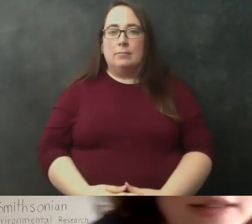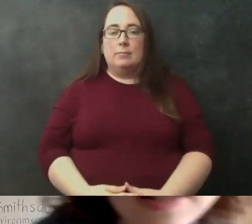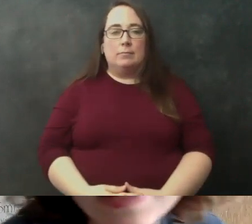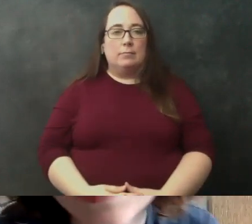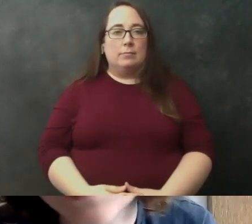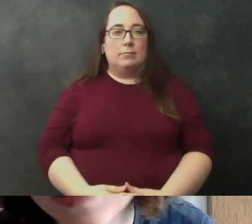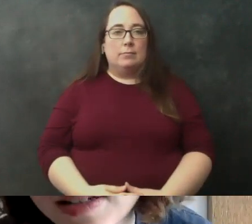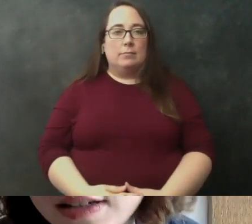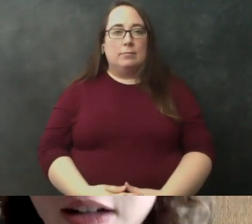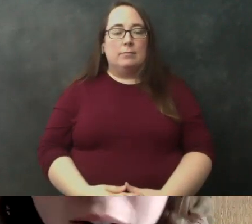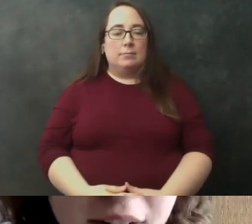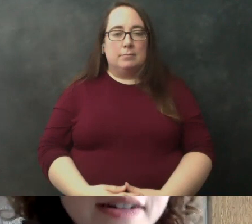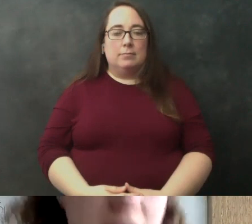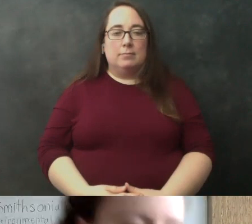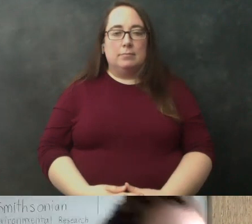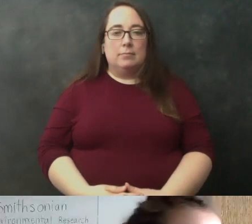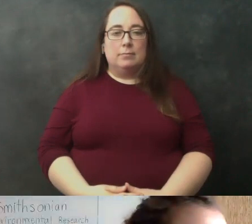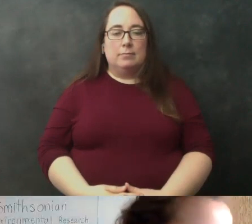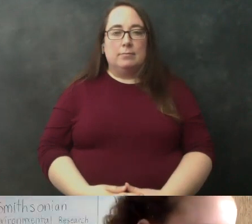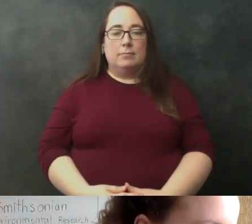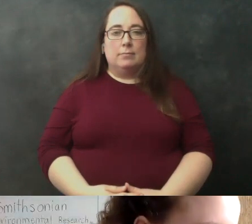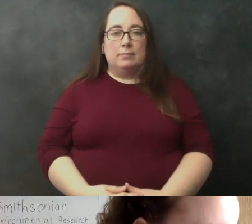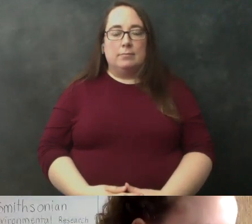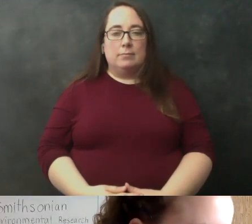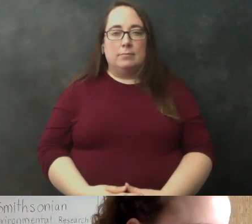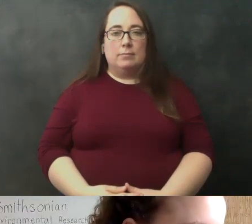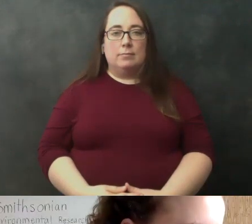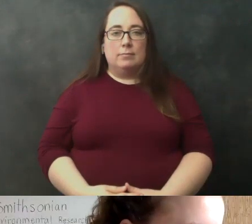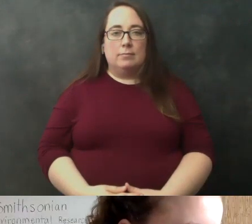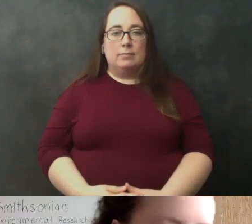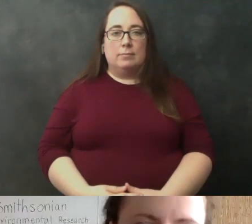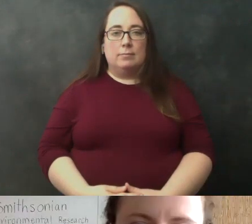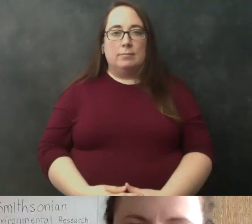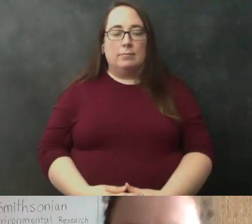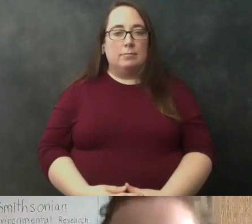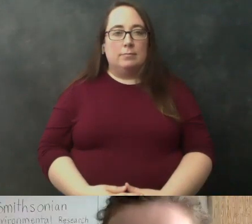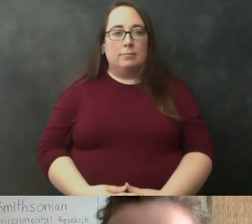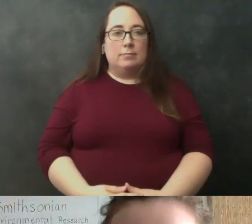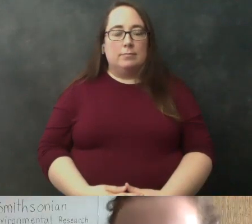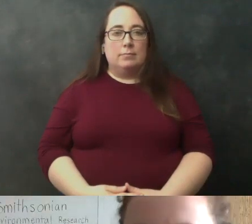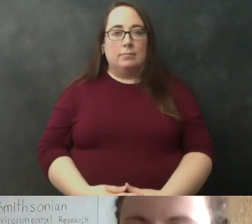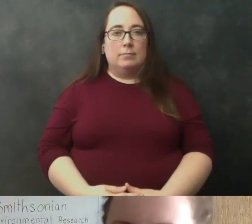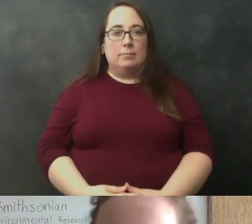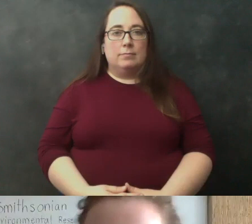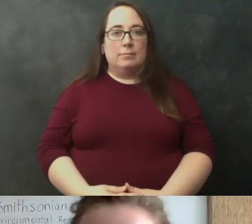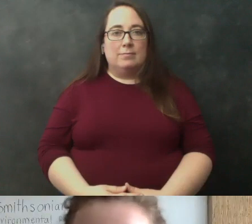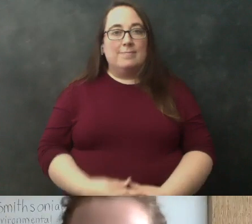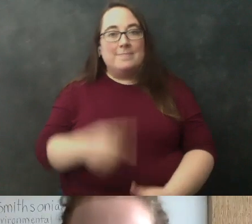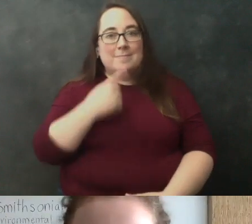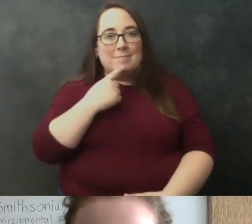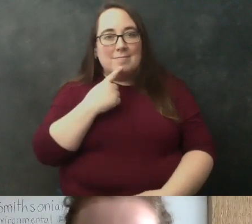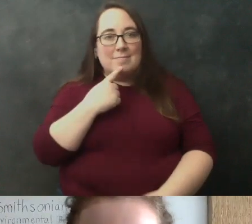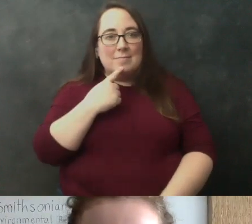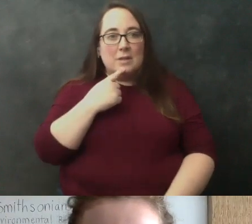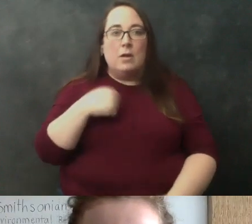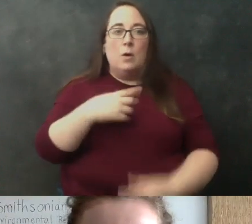otters yep okay gotcha so how does sorry go ahead oh i just said